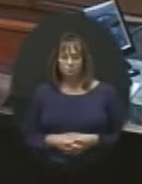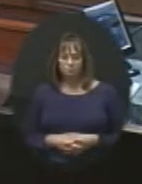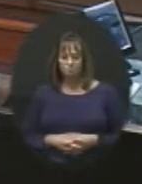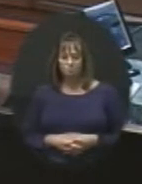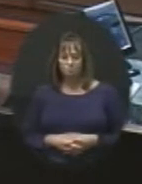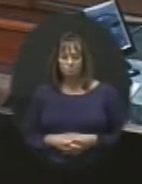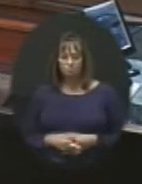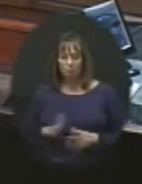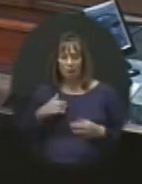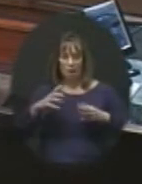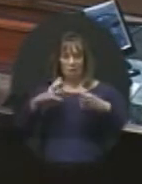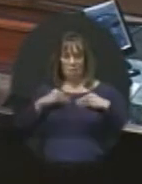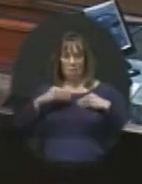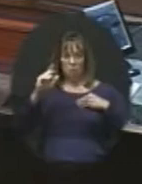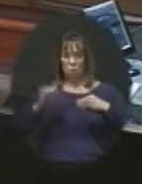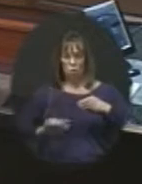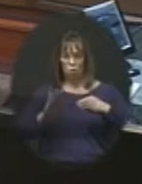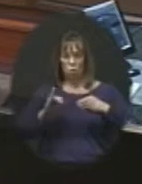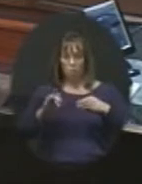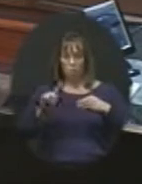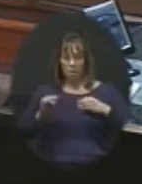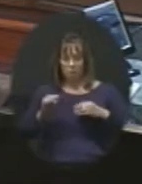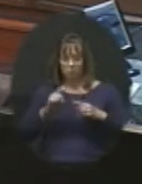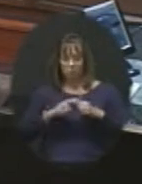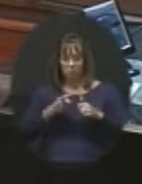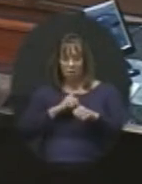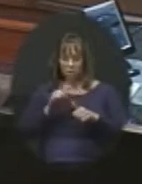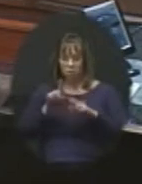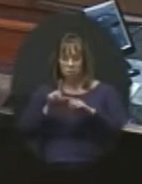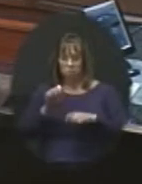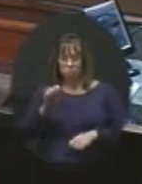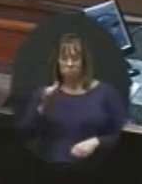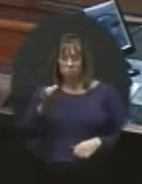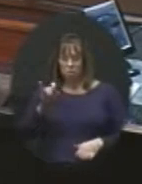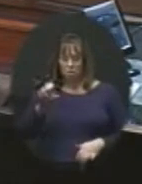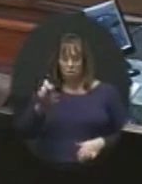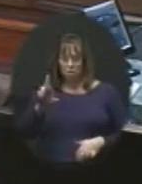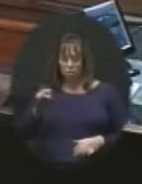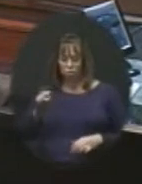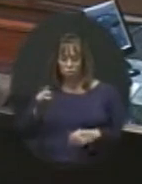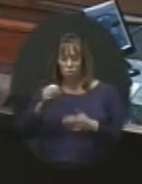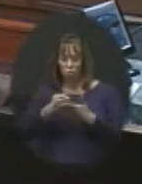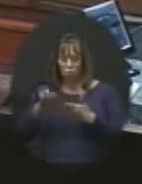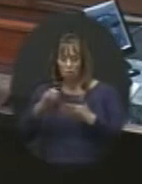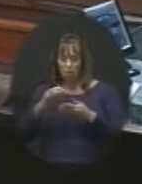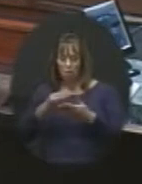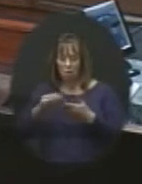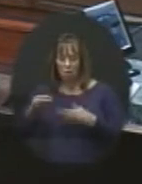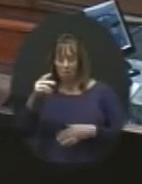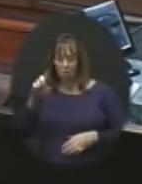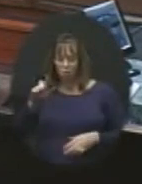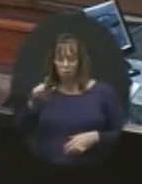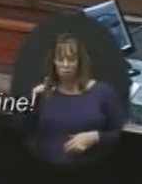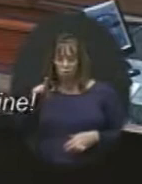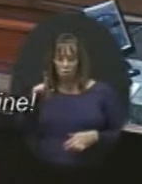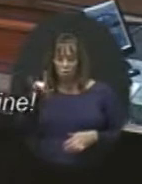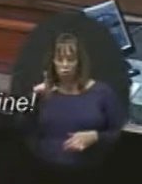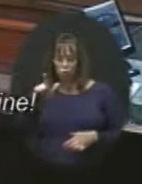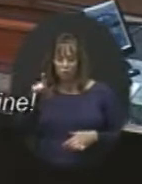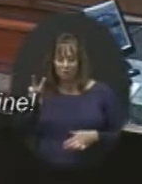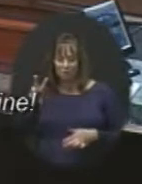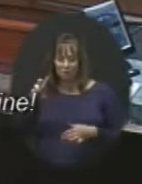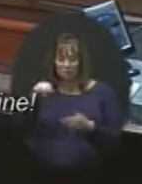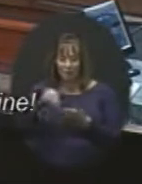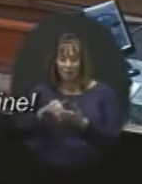I move to accept the low bid from Steyrs Equipment Company for $26,895 less trade-in allowance of $1,900